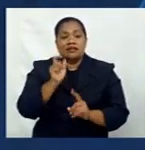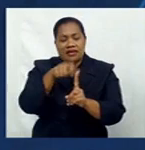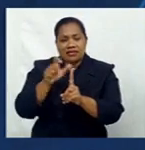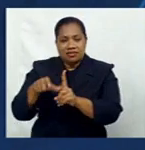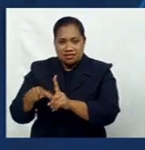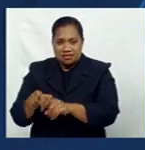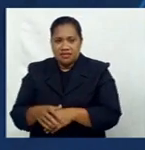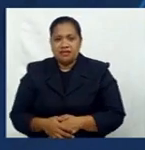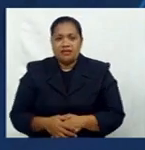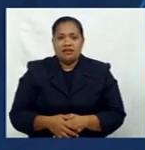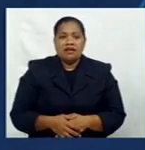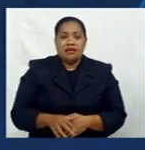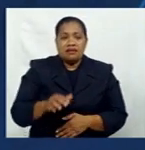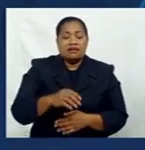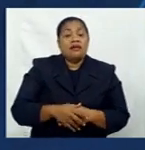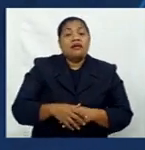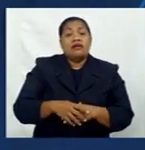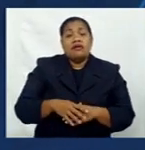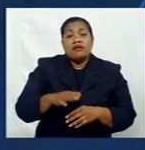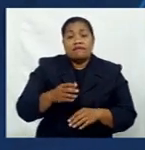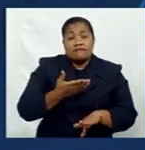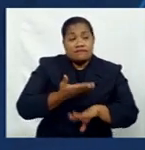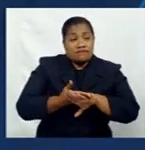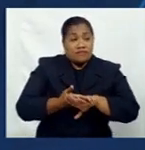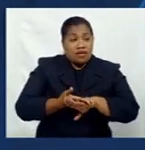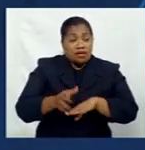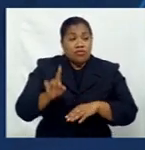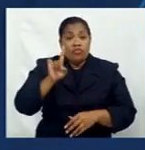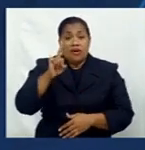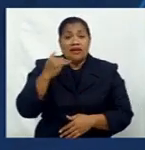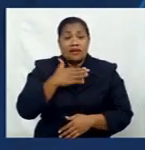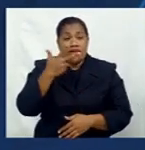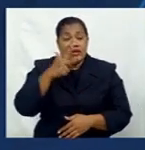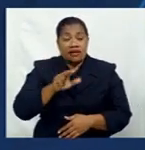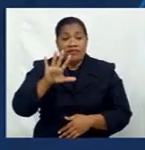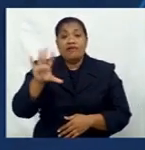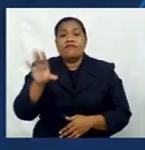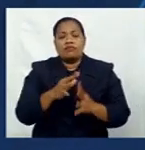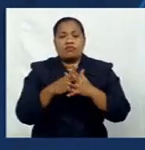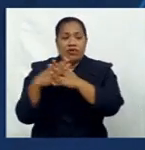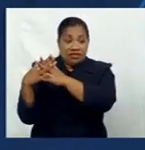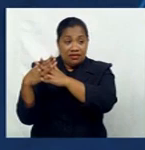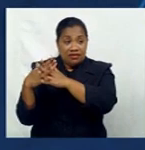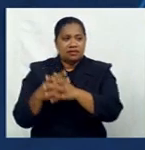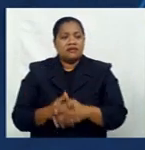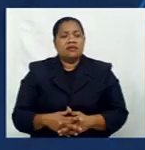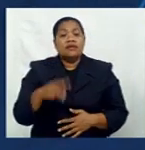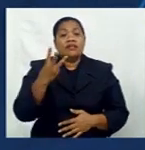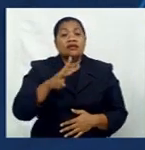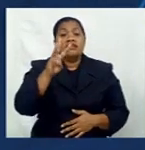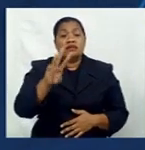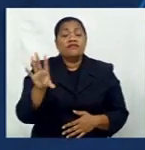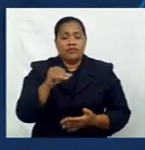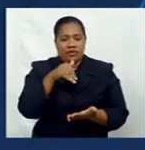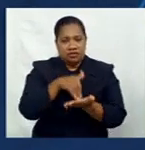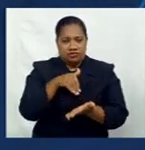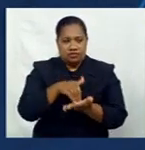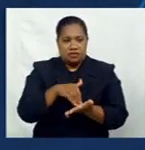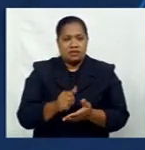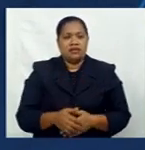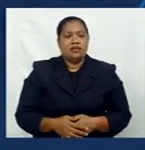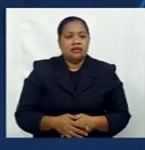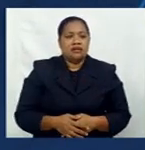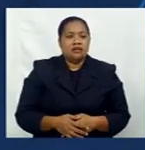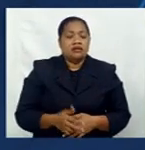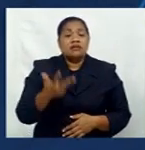8 a.m. yesterday. After new cases, 185 are from the Western Division, 33 are from the Central Division, and